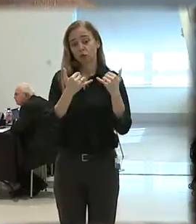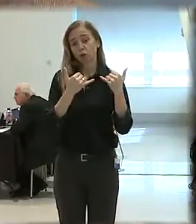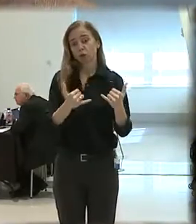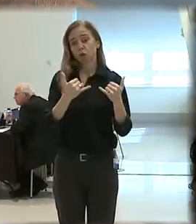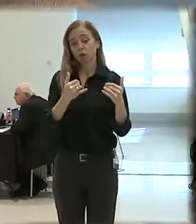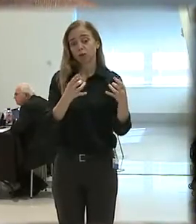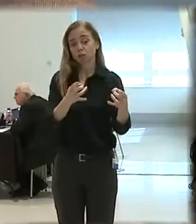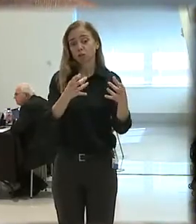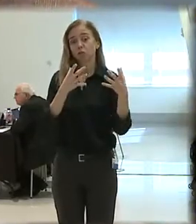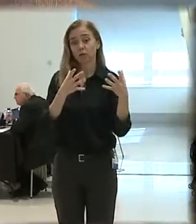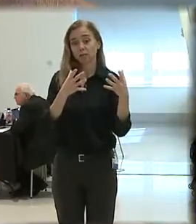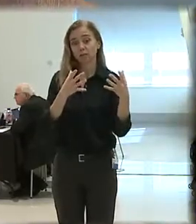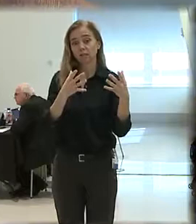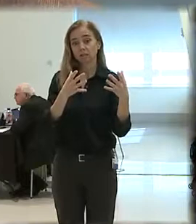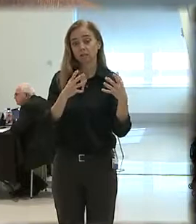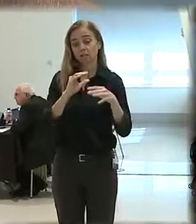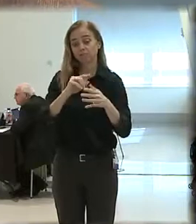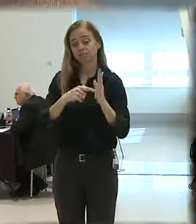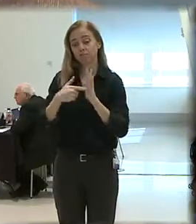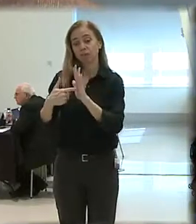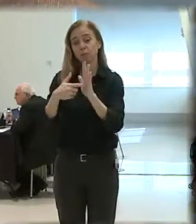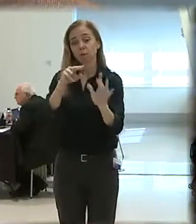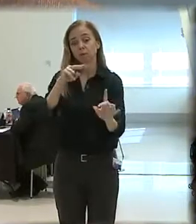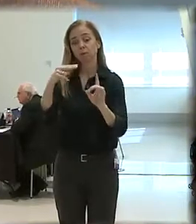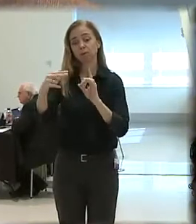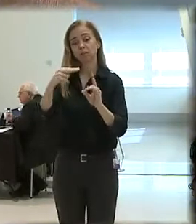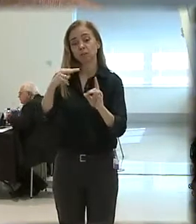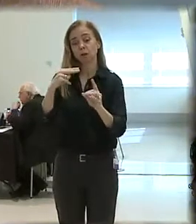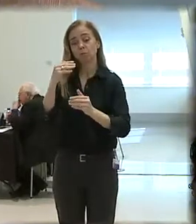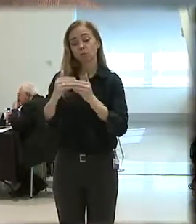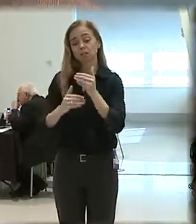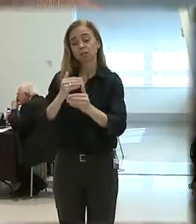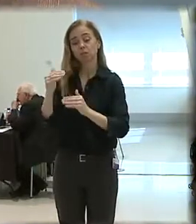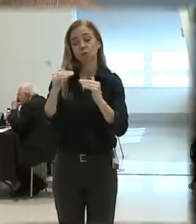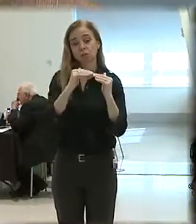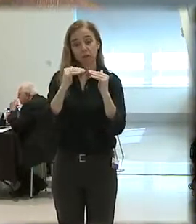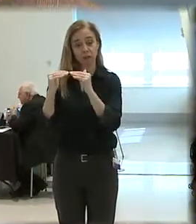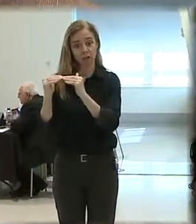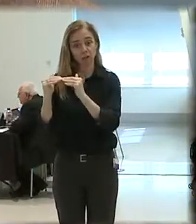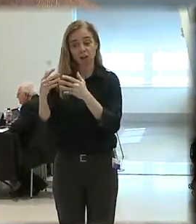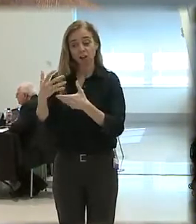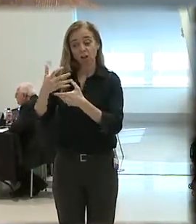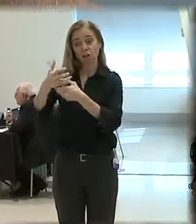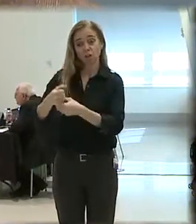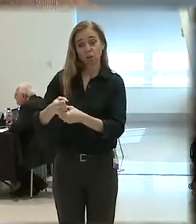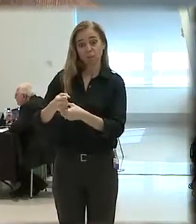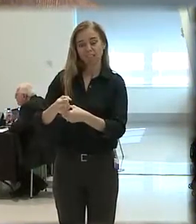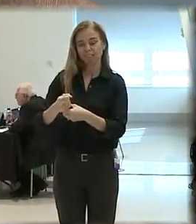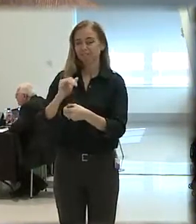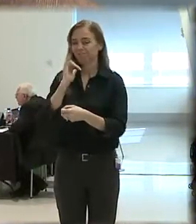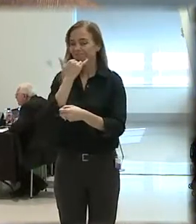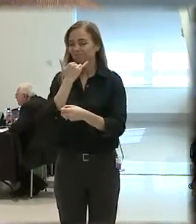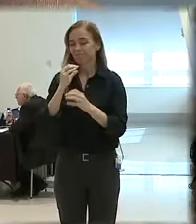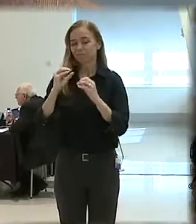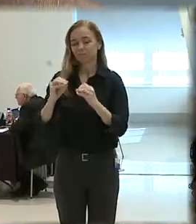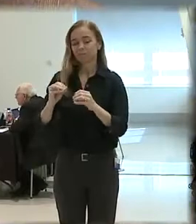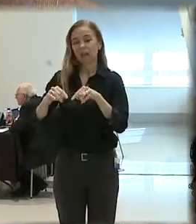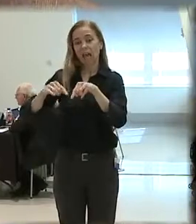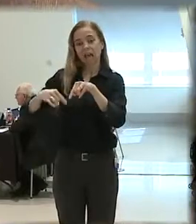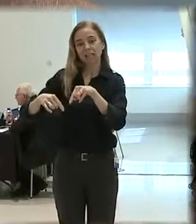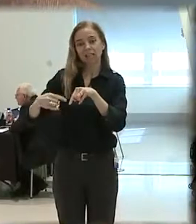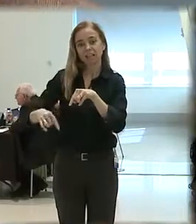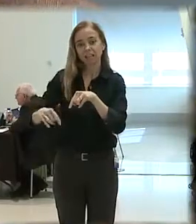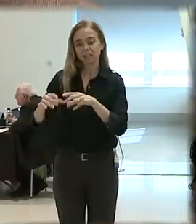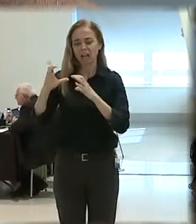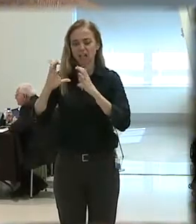crisis of legitimacy, implicating perceptions of procedural fairness, distrust, anxiety, and distance between